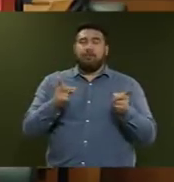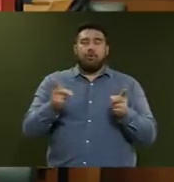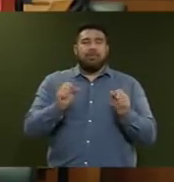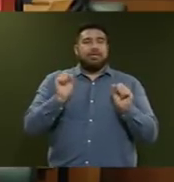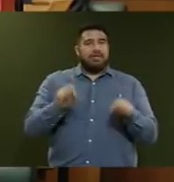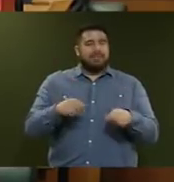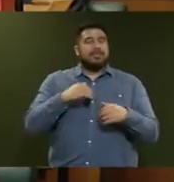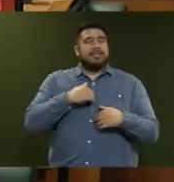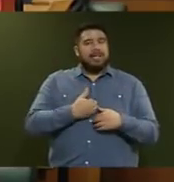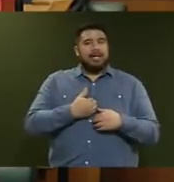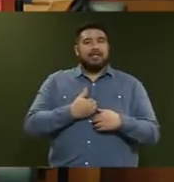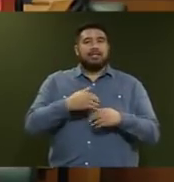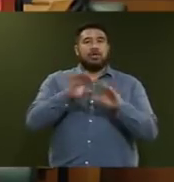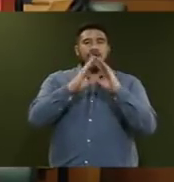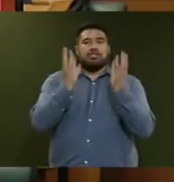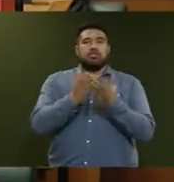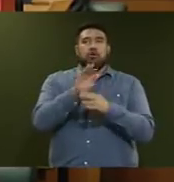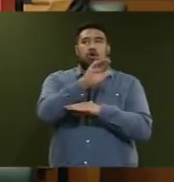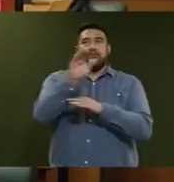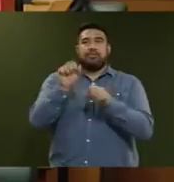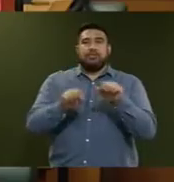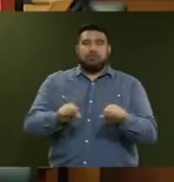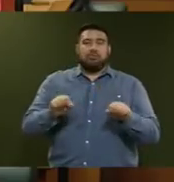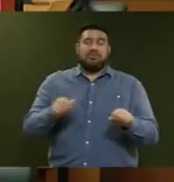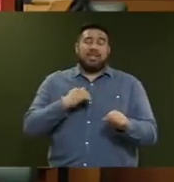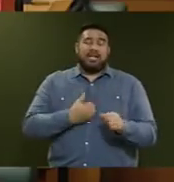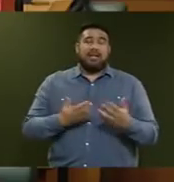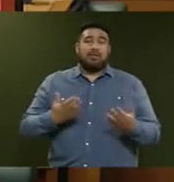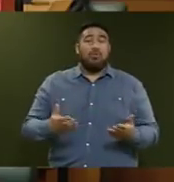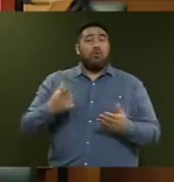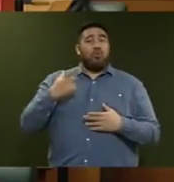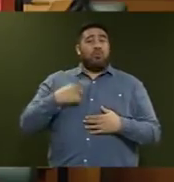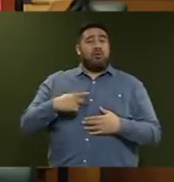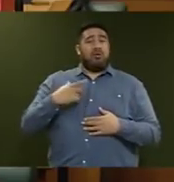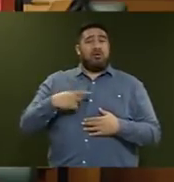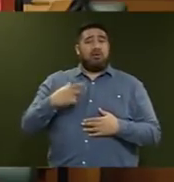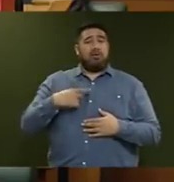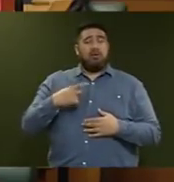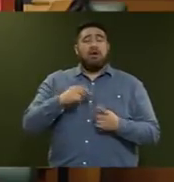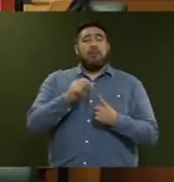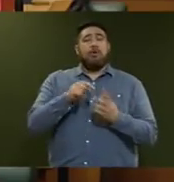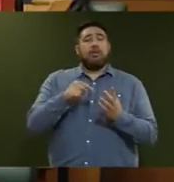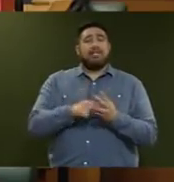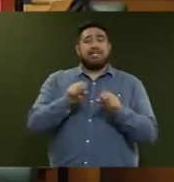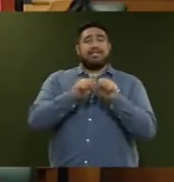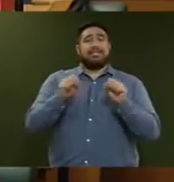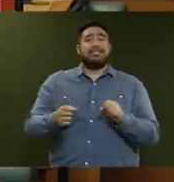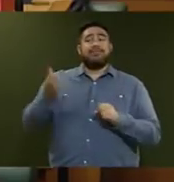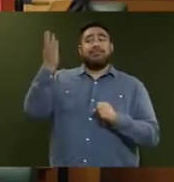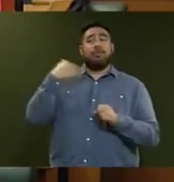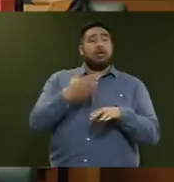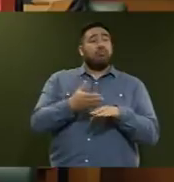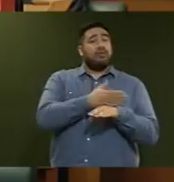international students at the moment. And that is largely because of the running down of the polytech system under the previous government.